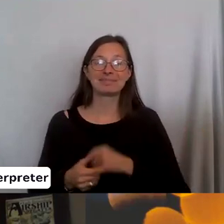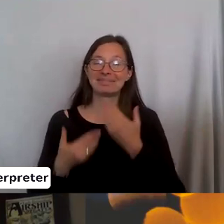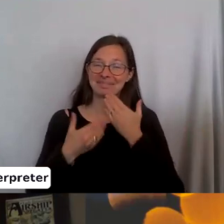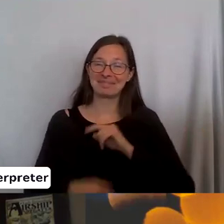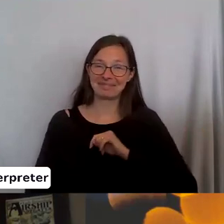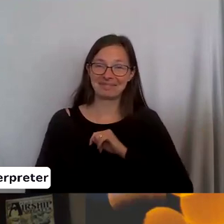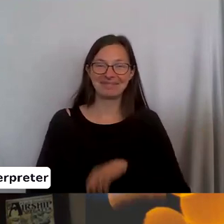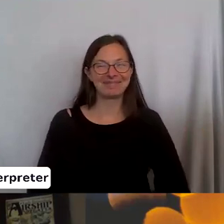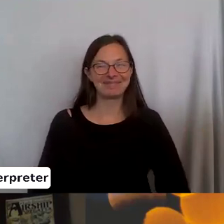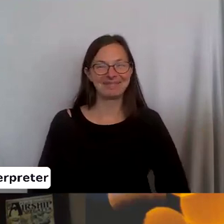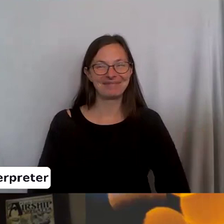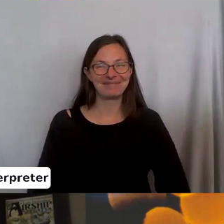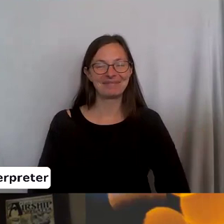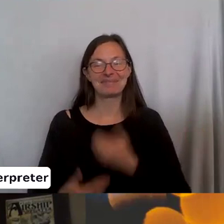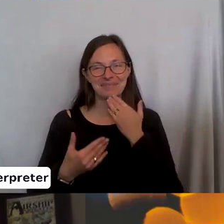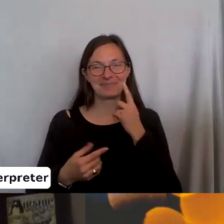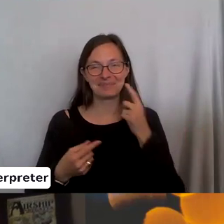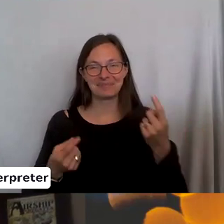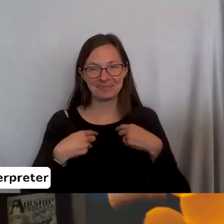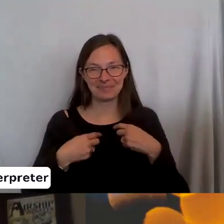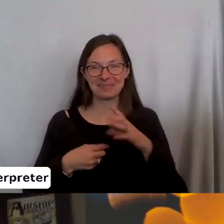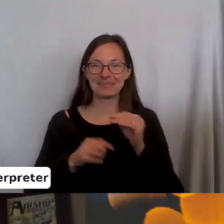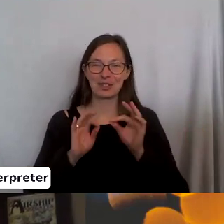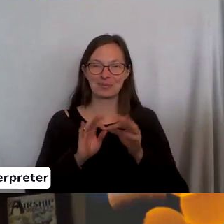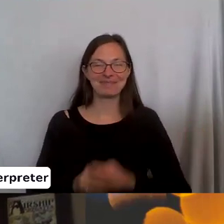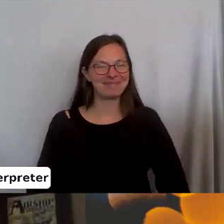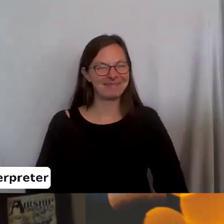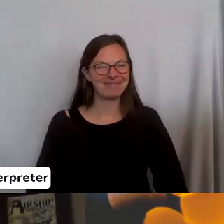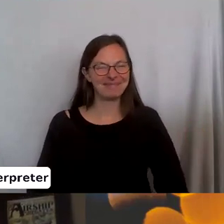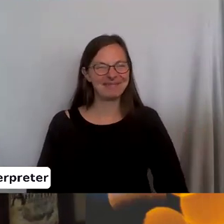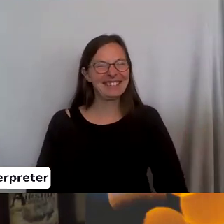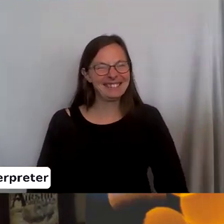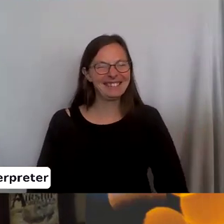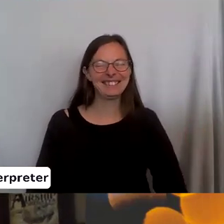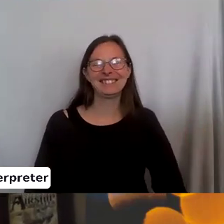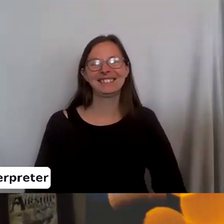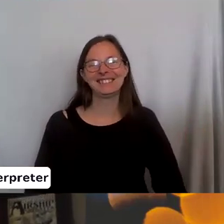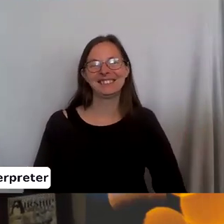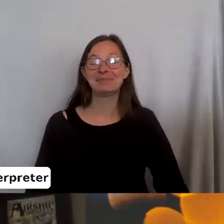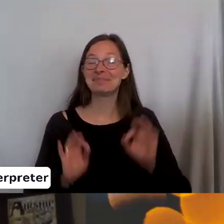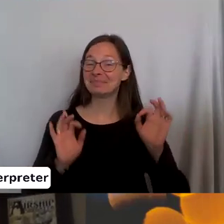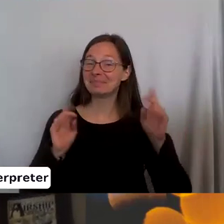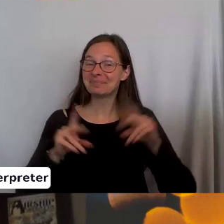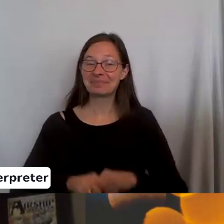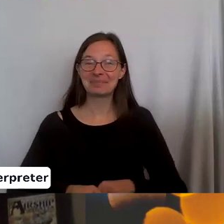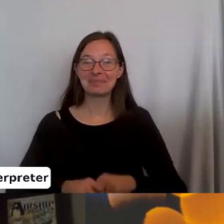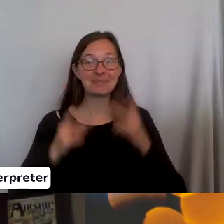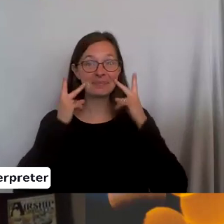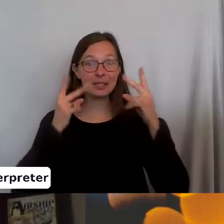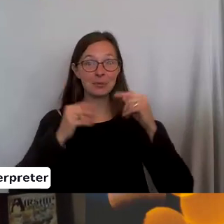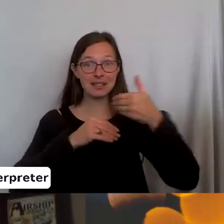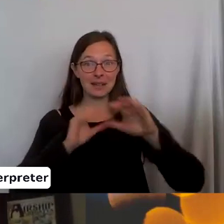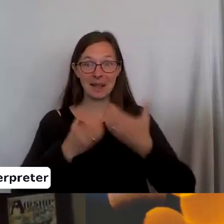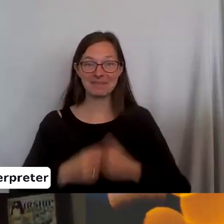Nisa, um, uh, for coming over and interpreting. Thank you very much. you. All right, everybody. See you at the next